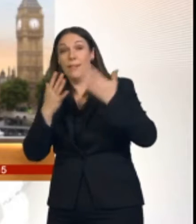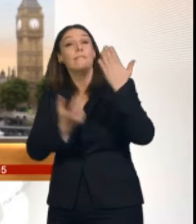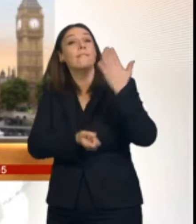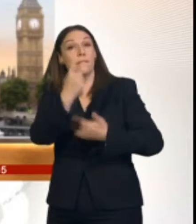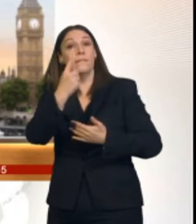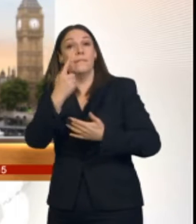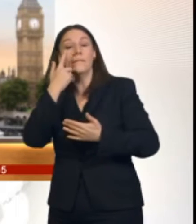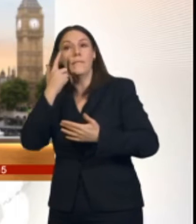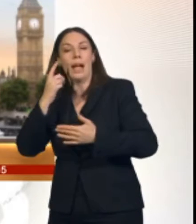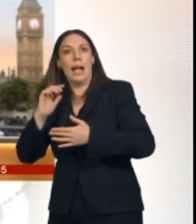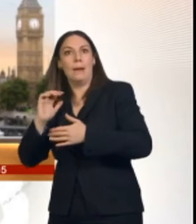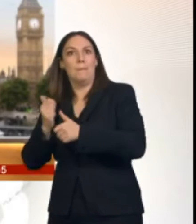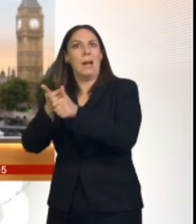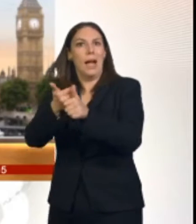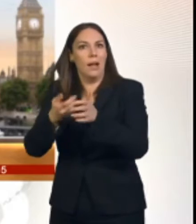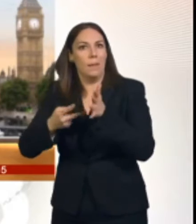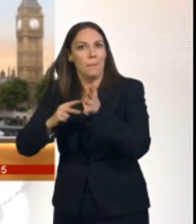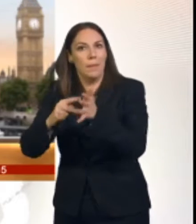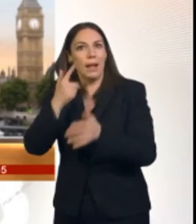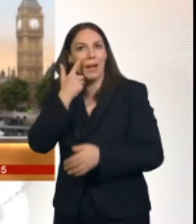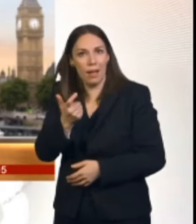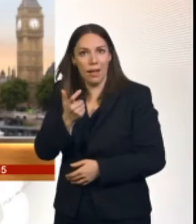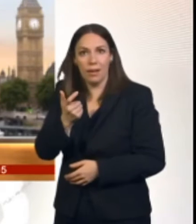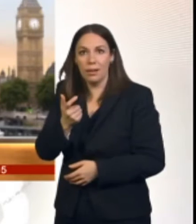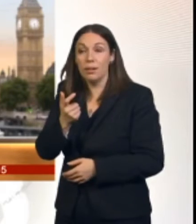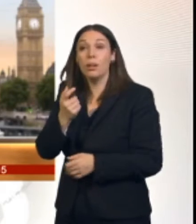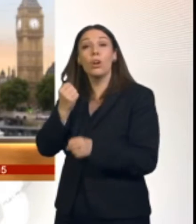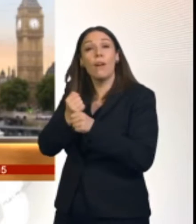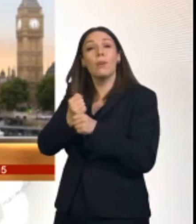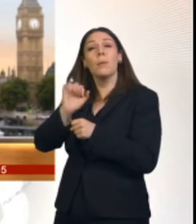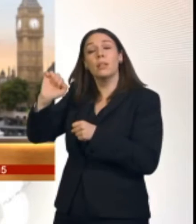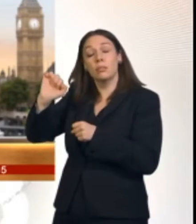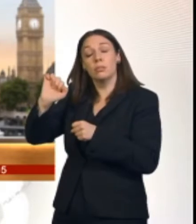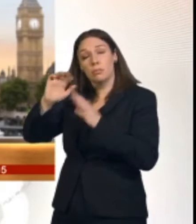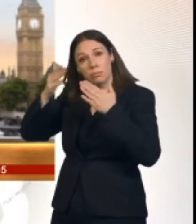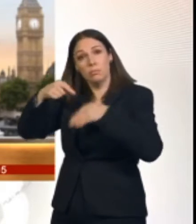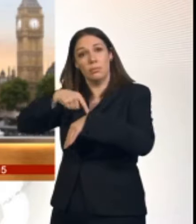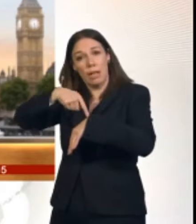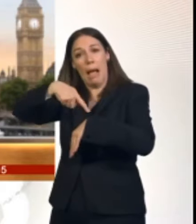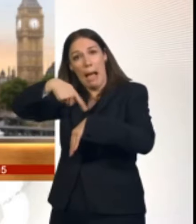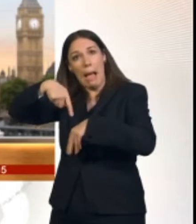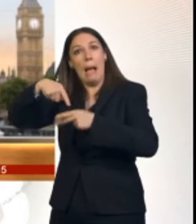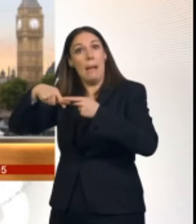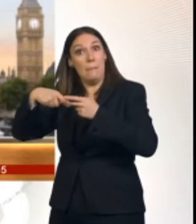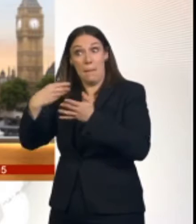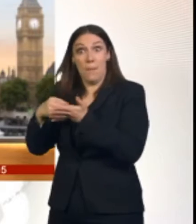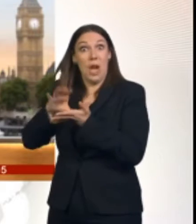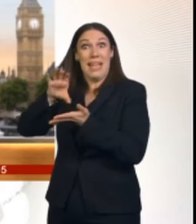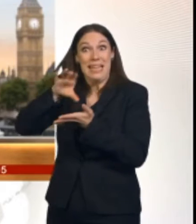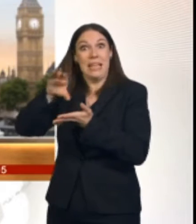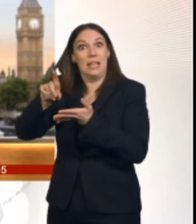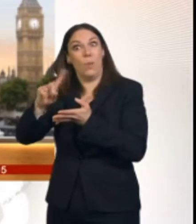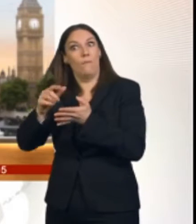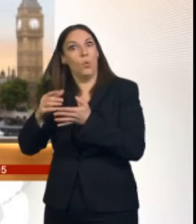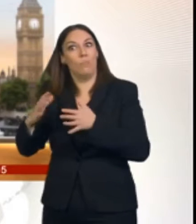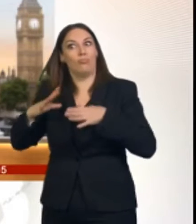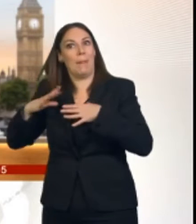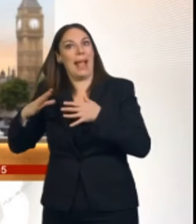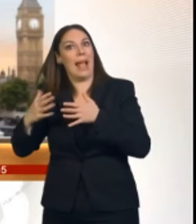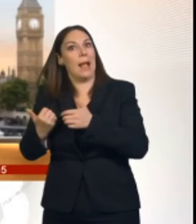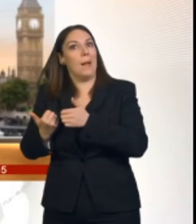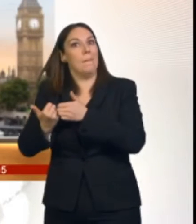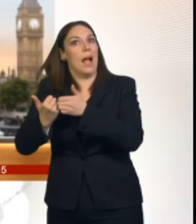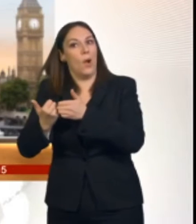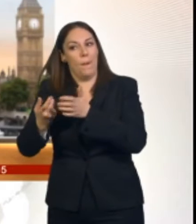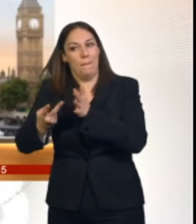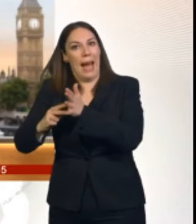government's spending a lot of time and actually quite a lot of money on preparing contingency plans, just as a government would do for any